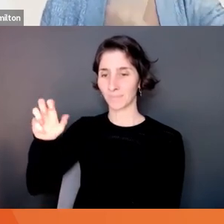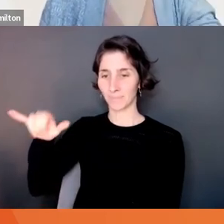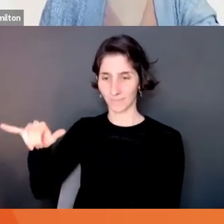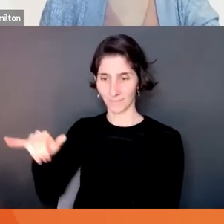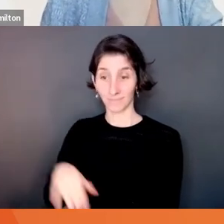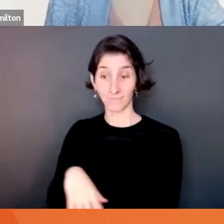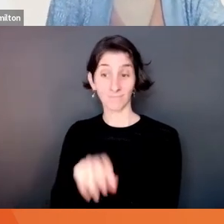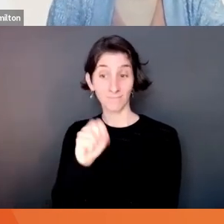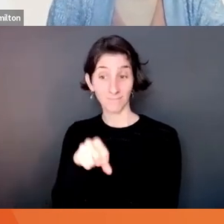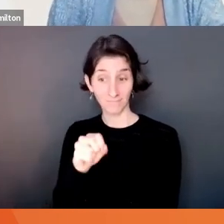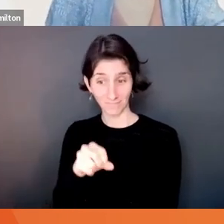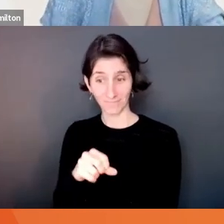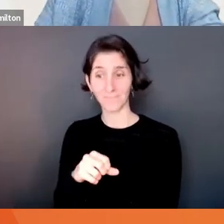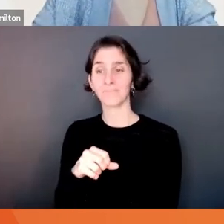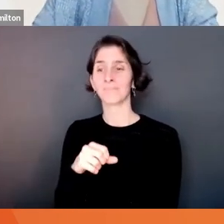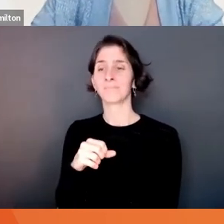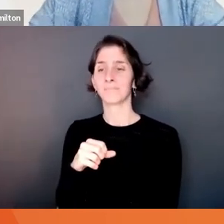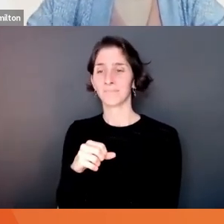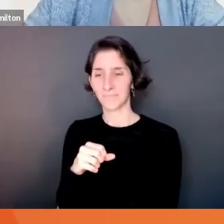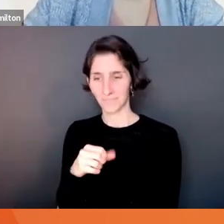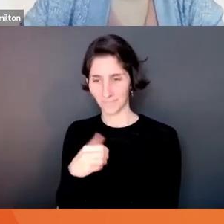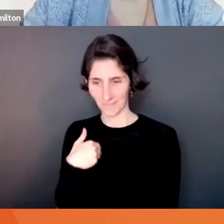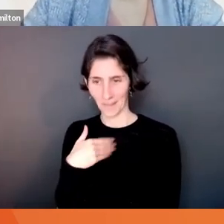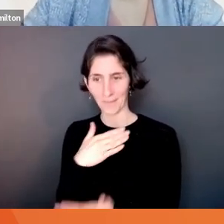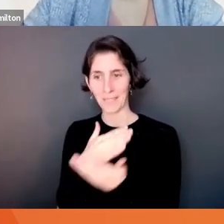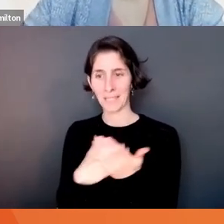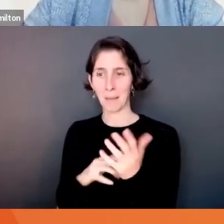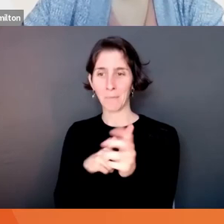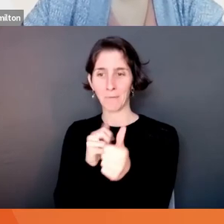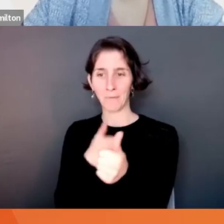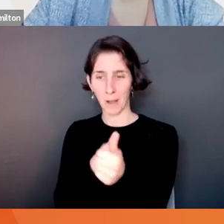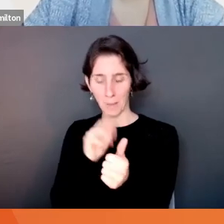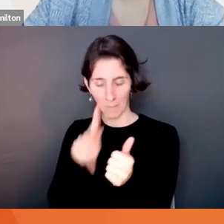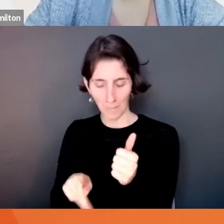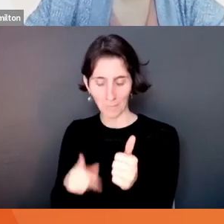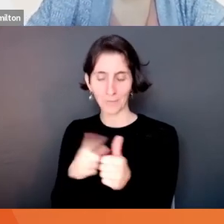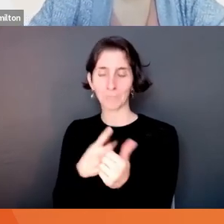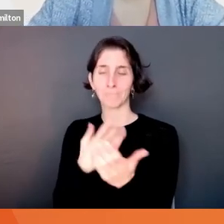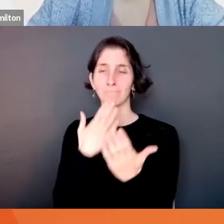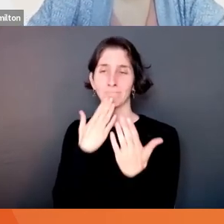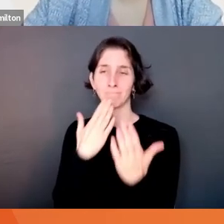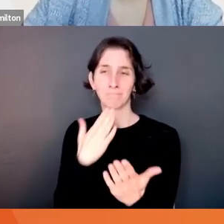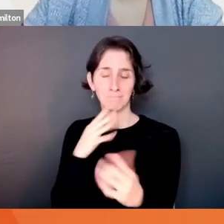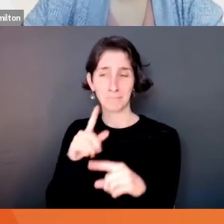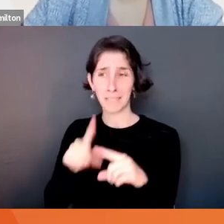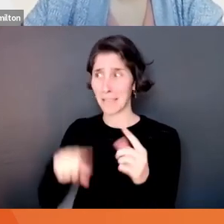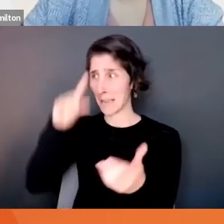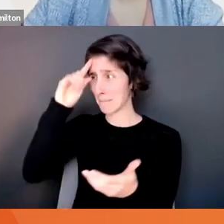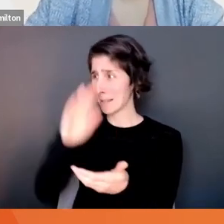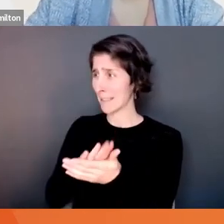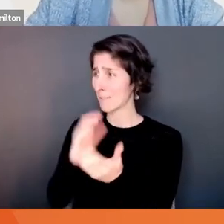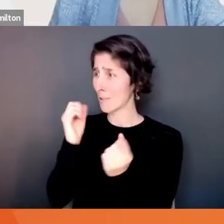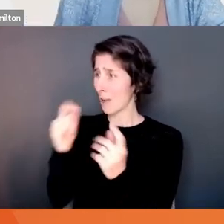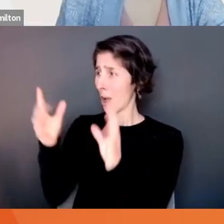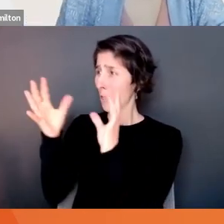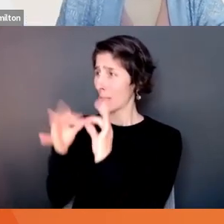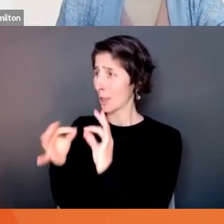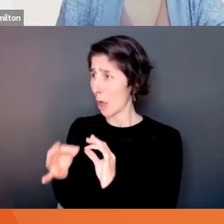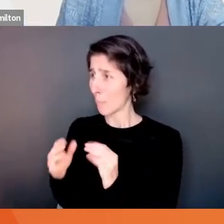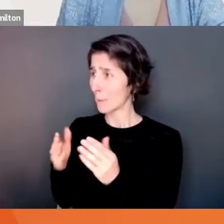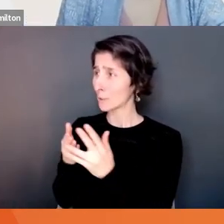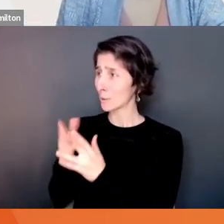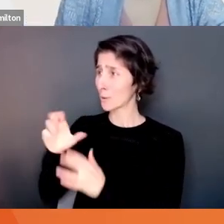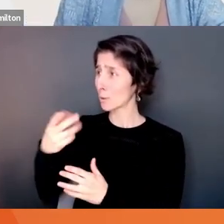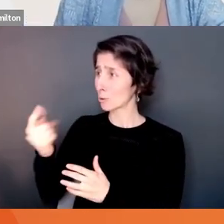Yeah, I don't have much to follow up with you. I mean, thank you so much, Leo. I can't believe it. All the comments and the things happening in the chat are